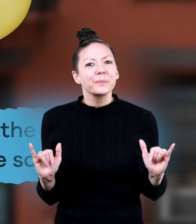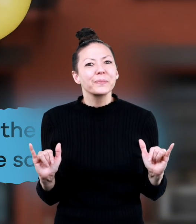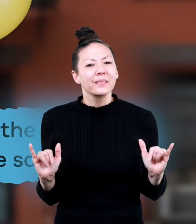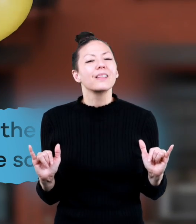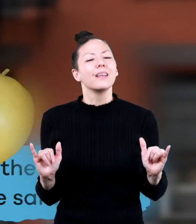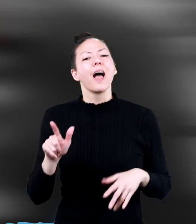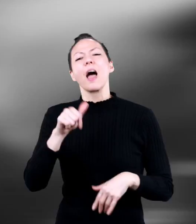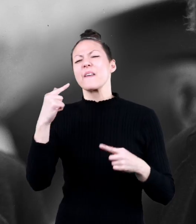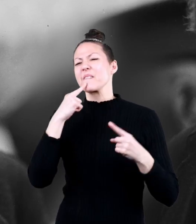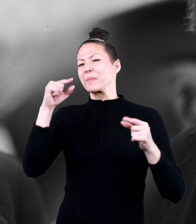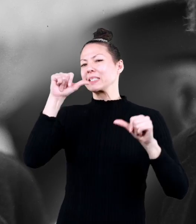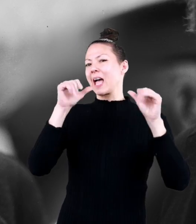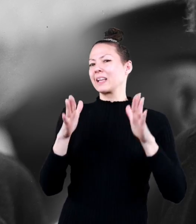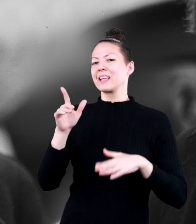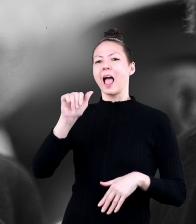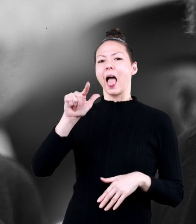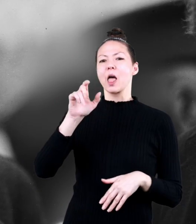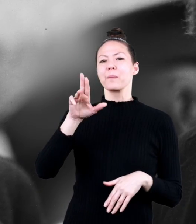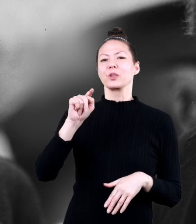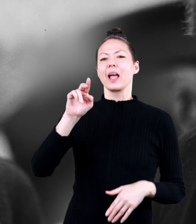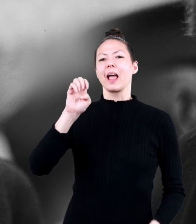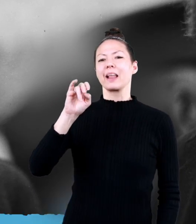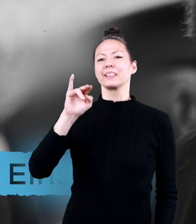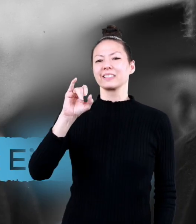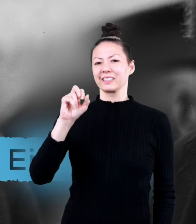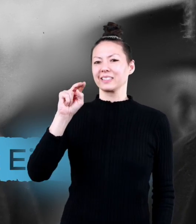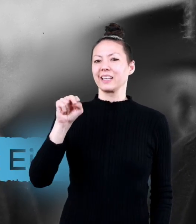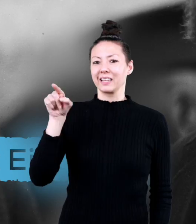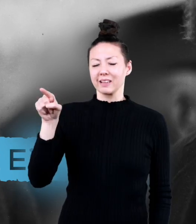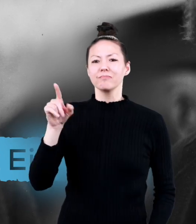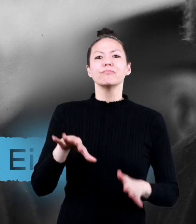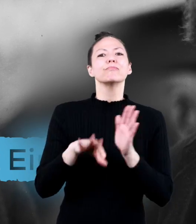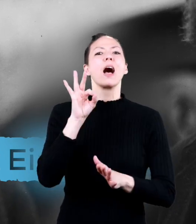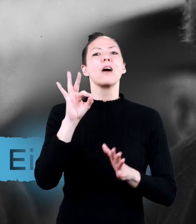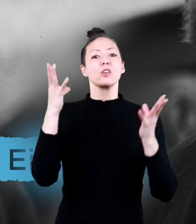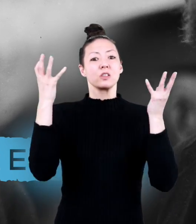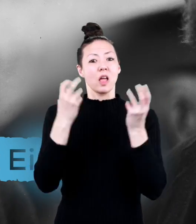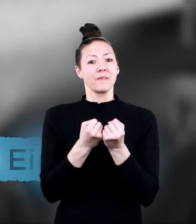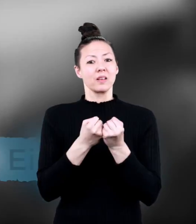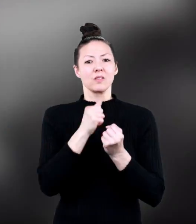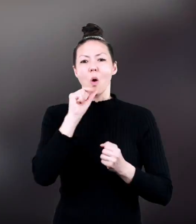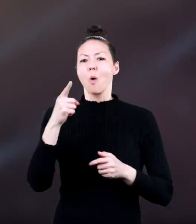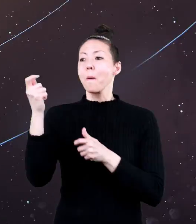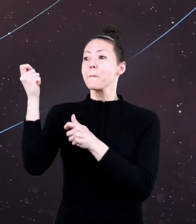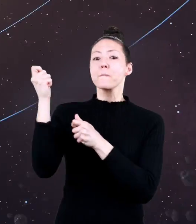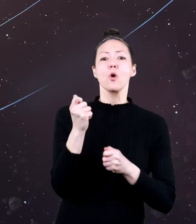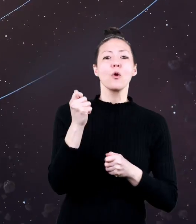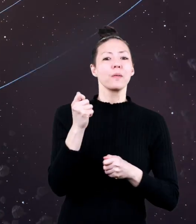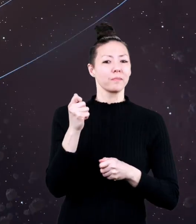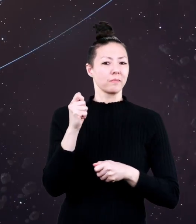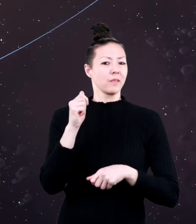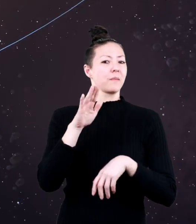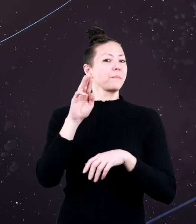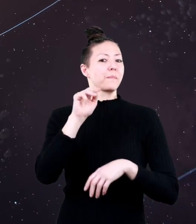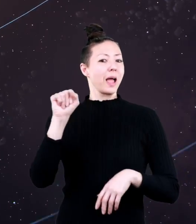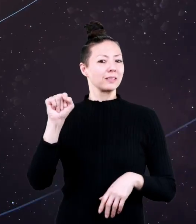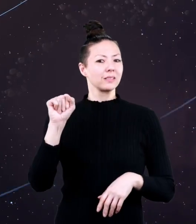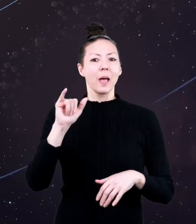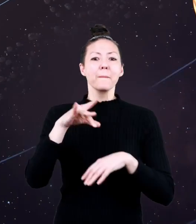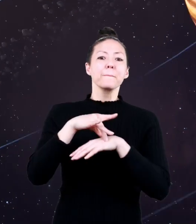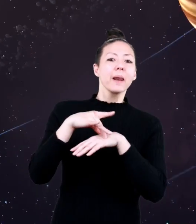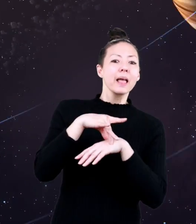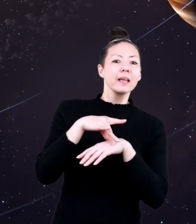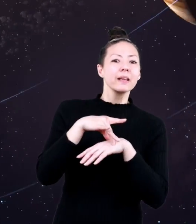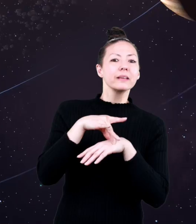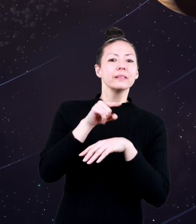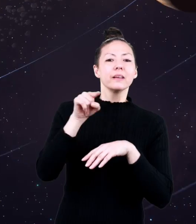same time. Another famous scientist, Albert Einstein, discovered that gravity not only pulls on